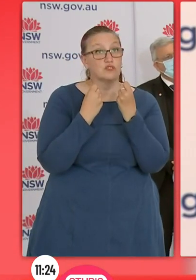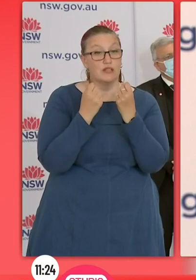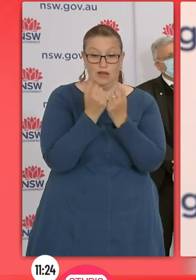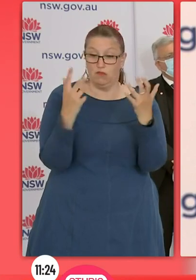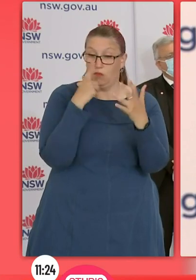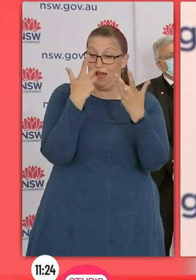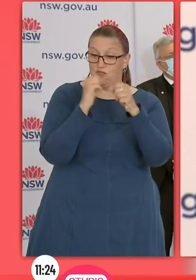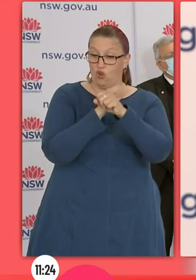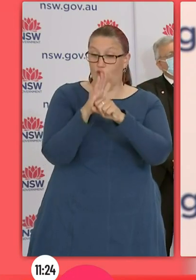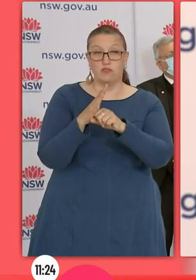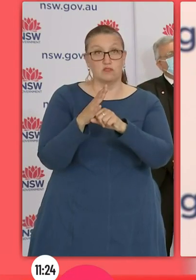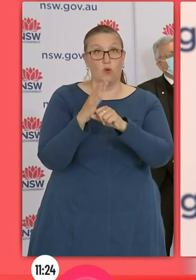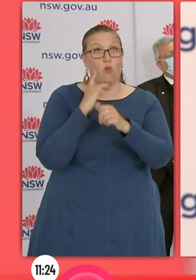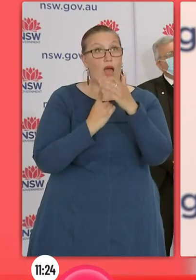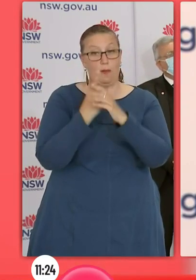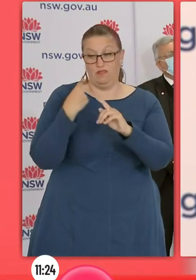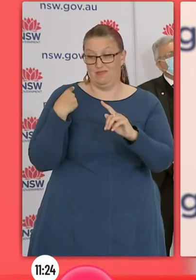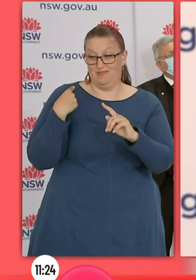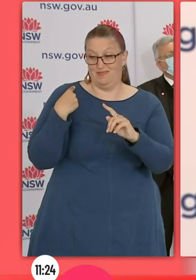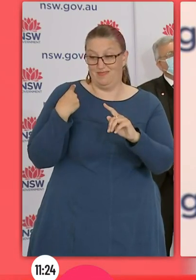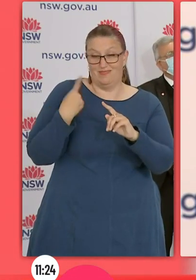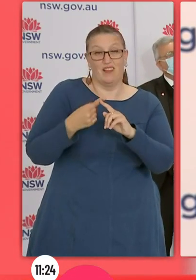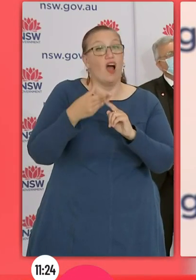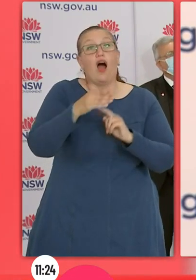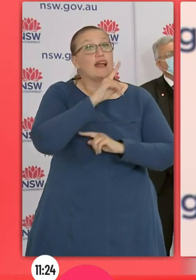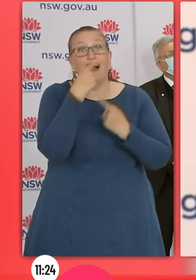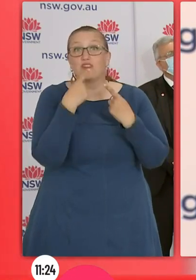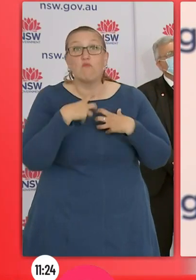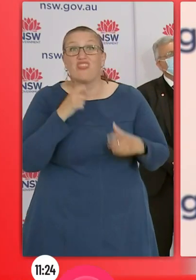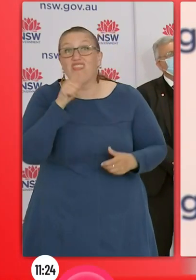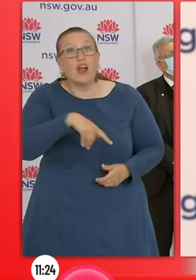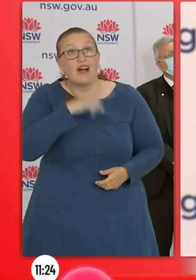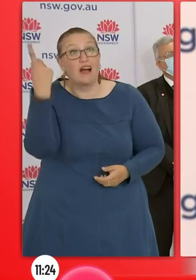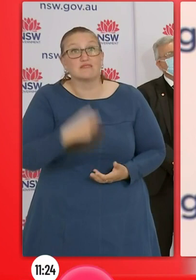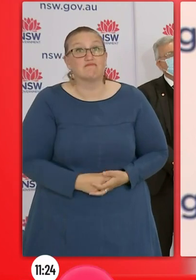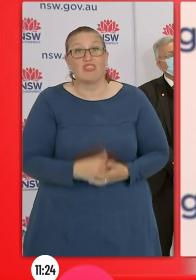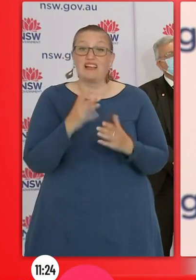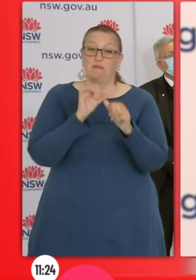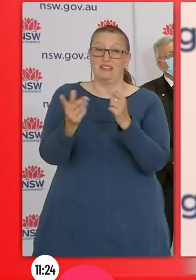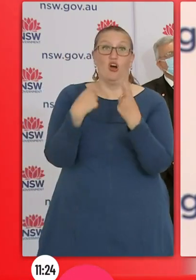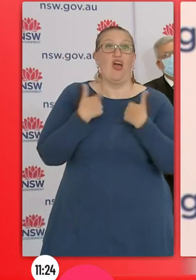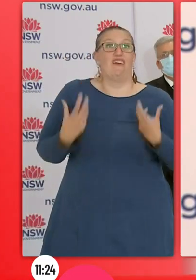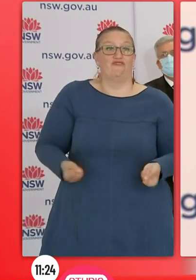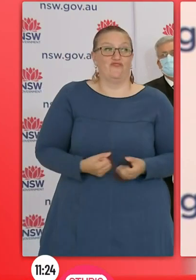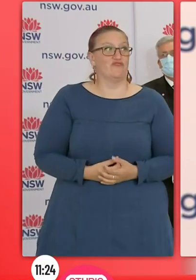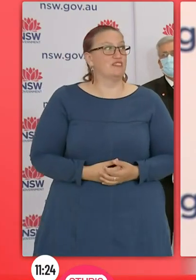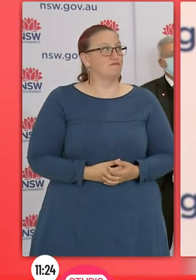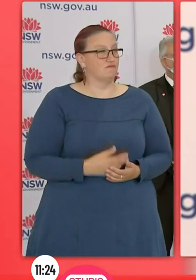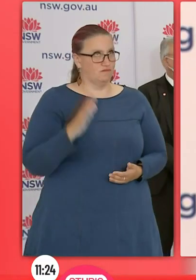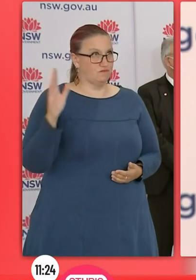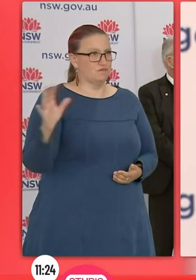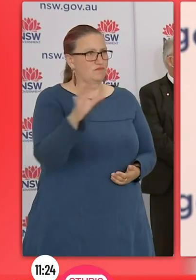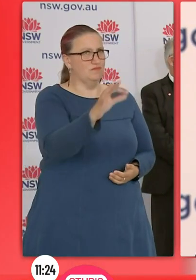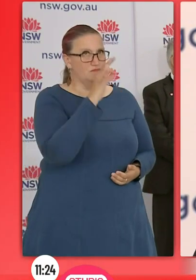the worst hospitalisation rate is likely to be in October. And I can't tell you any more than that because that is the best advice that I have. Just on those